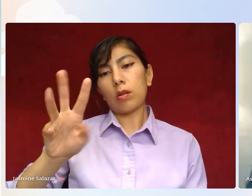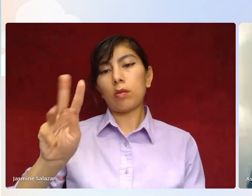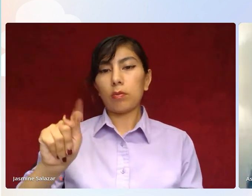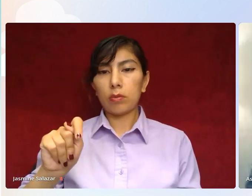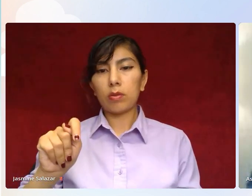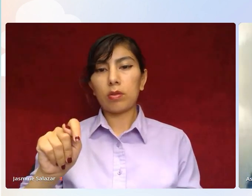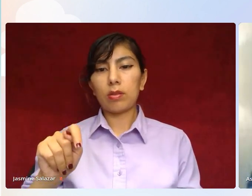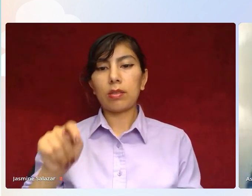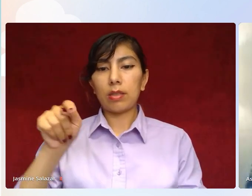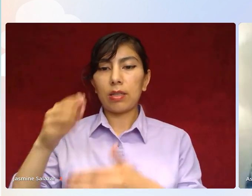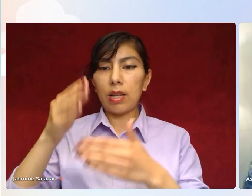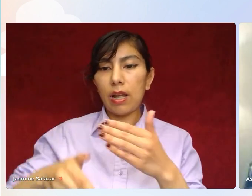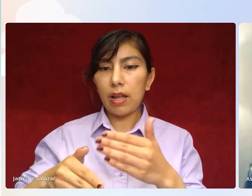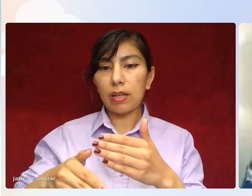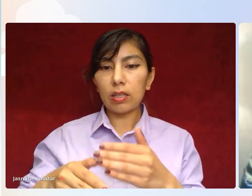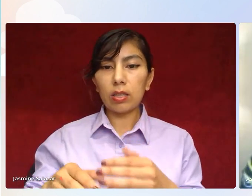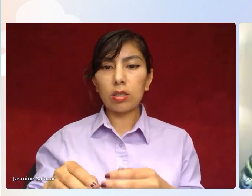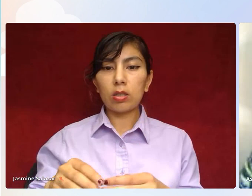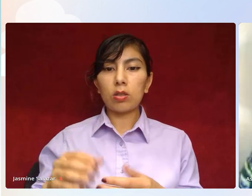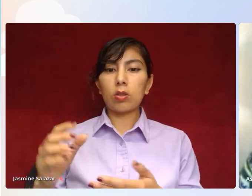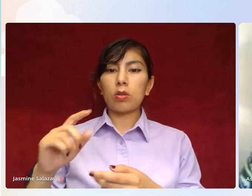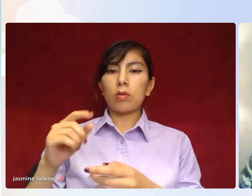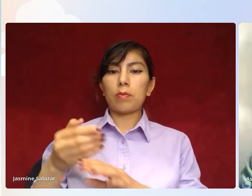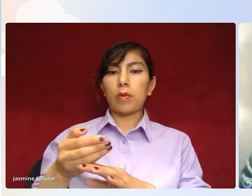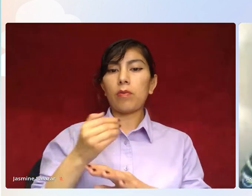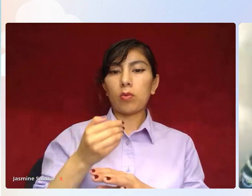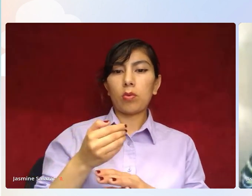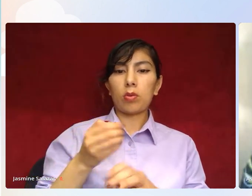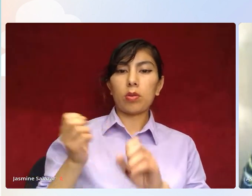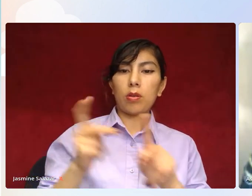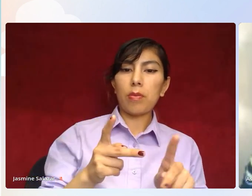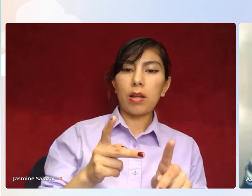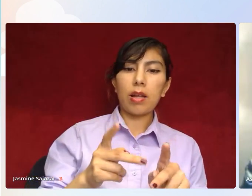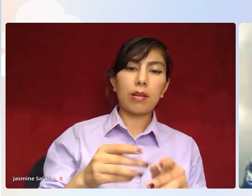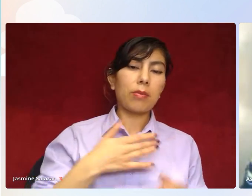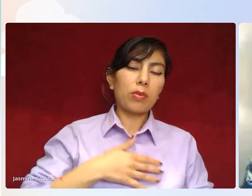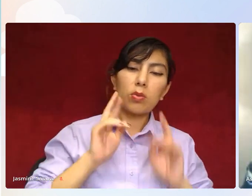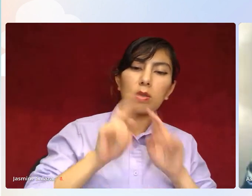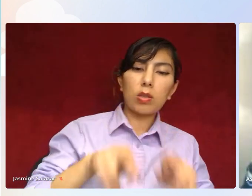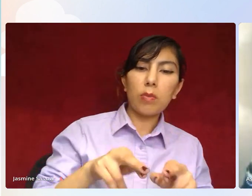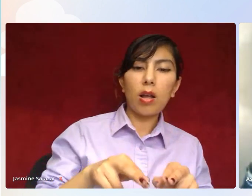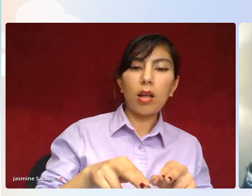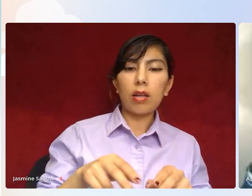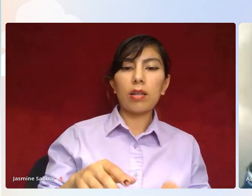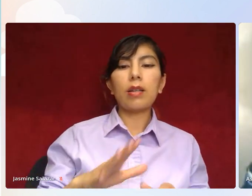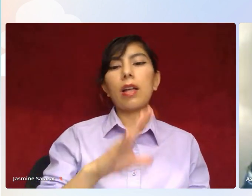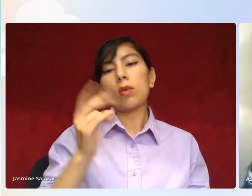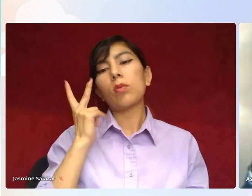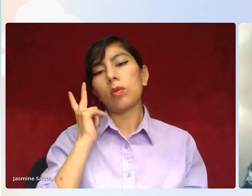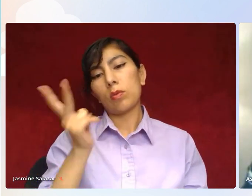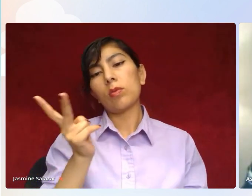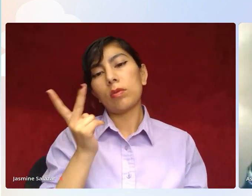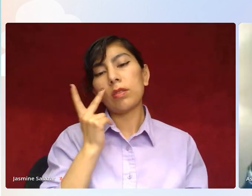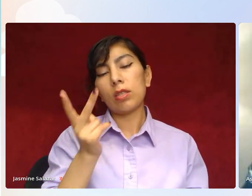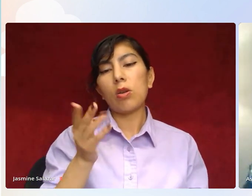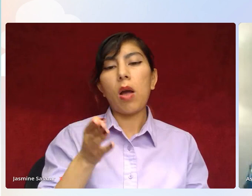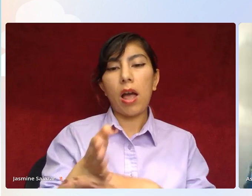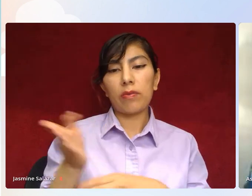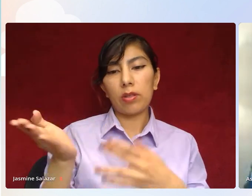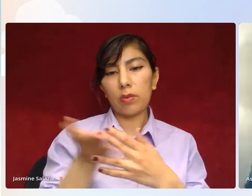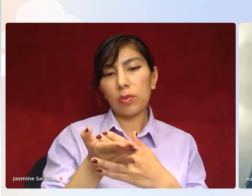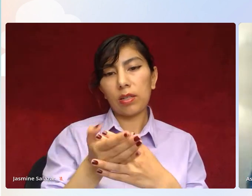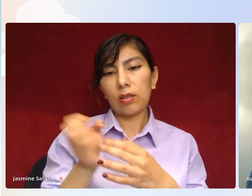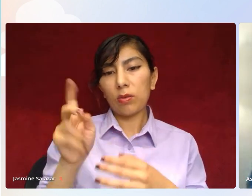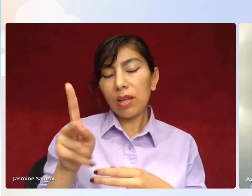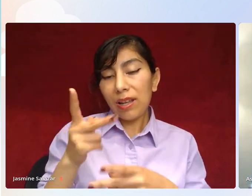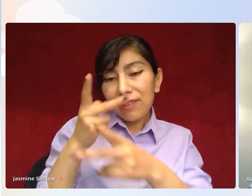water or when you come back, make sure you respond to the read the feed. And we'll see you after this break. Take care.